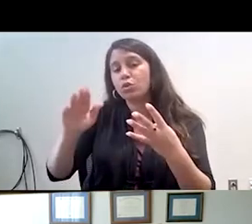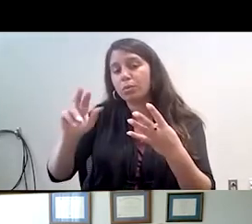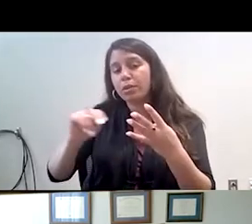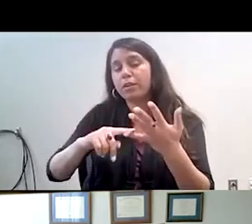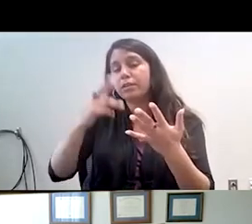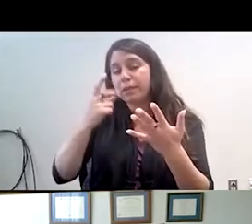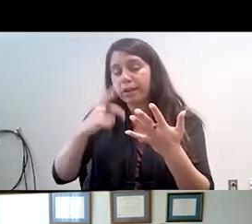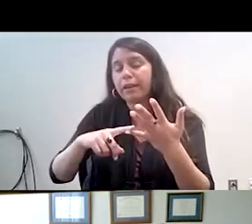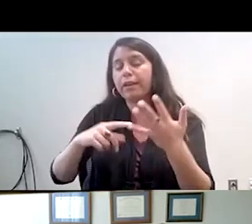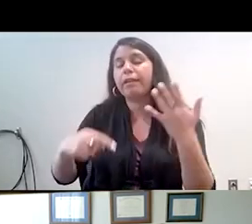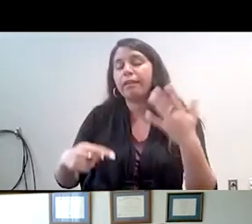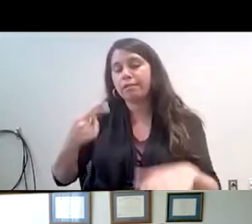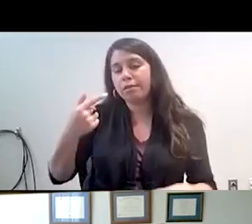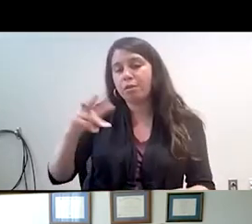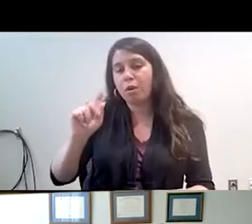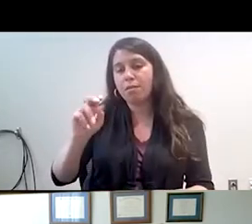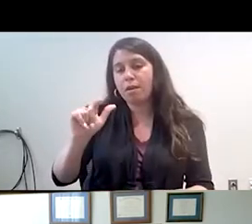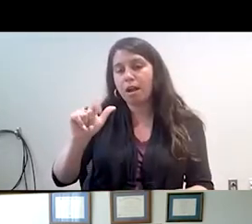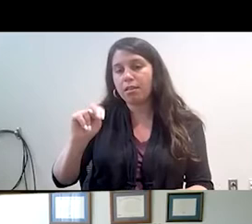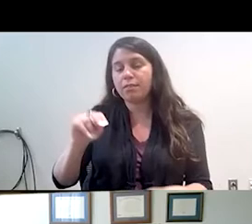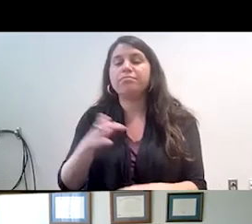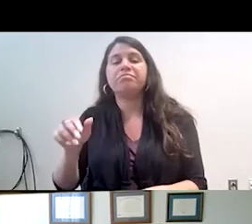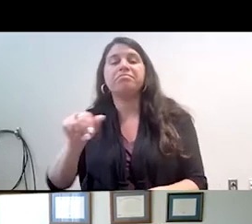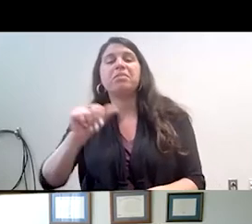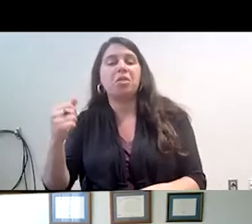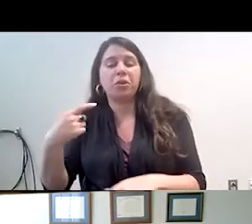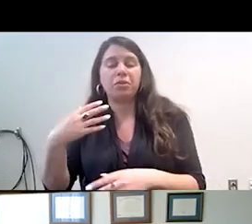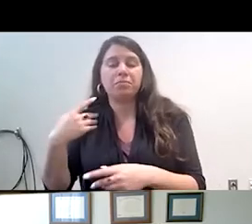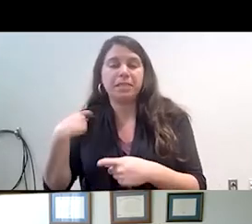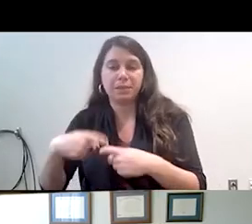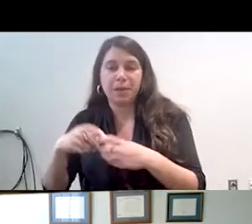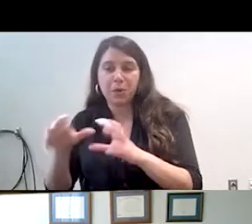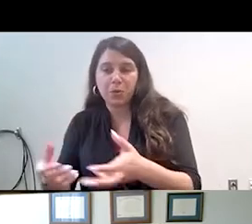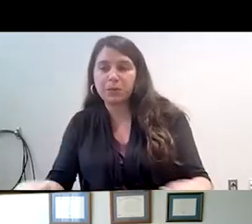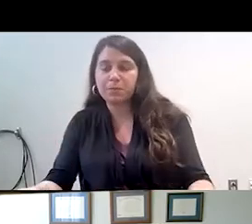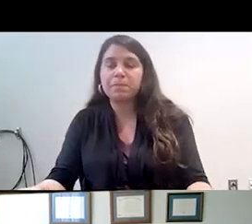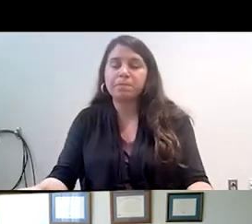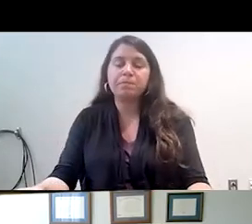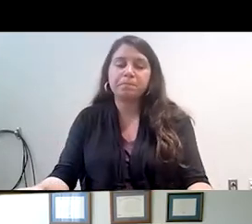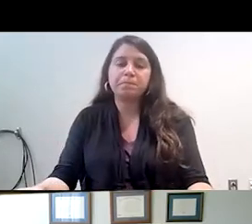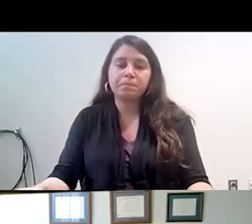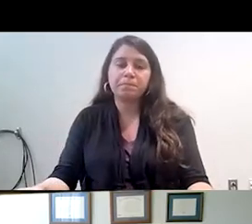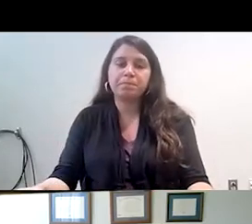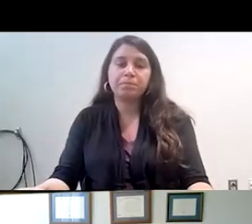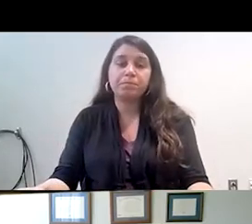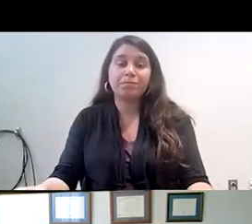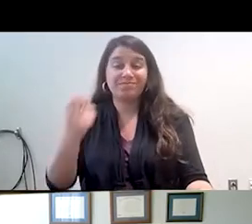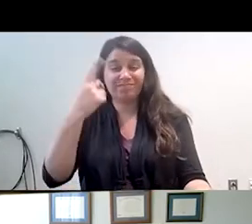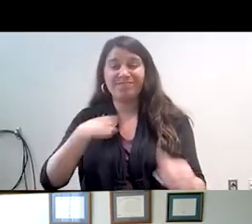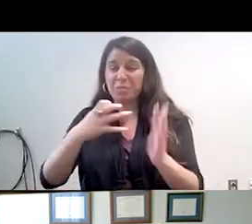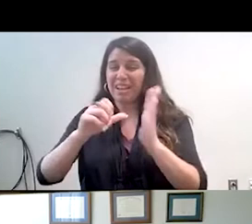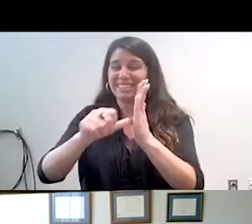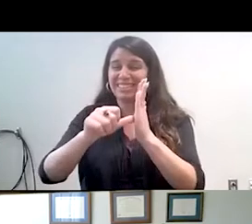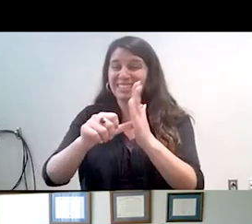the rest of the Colombians and Venezuelans and the rest of the Central and South America make up the rest. I do like to point out that Miami